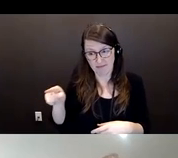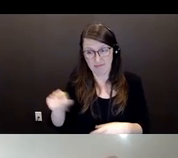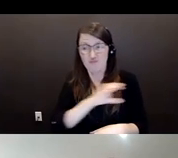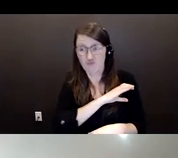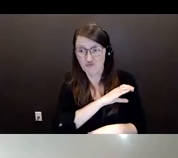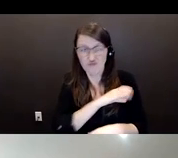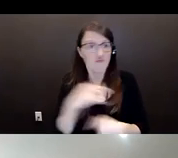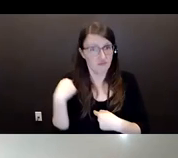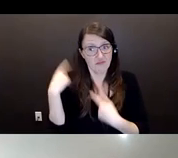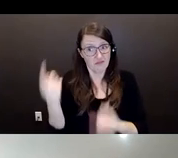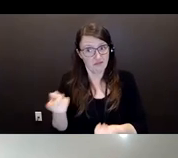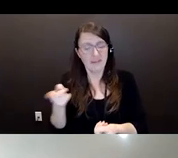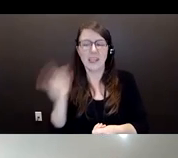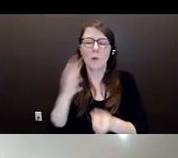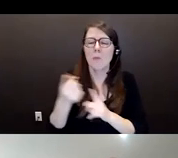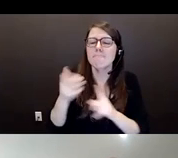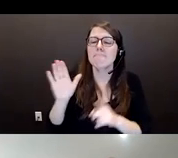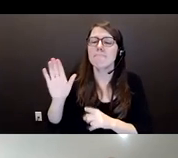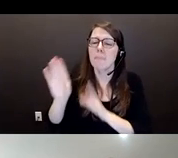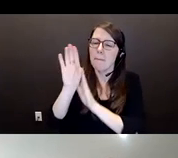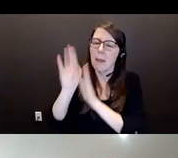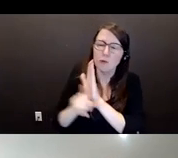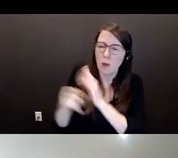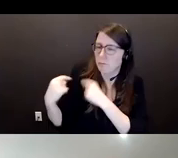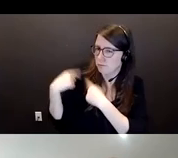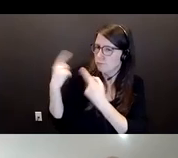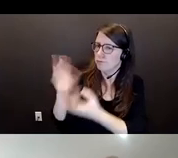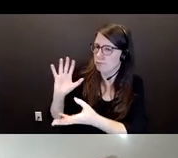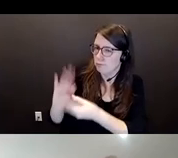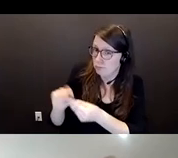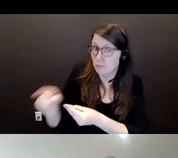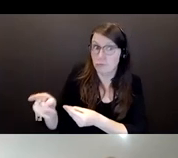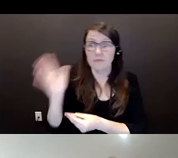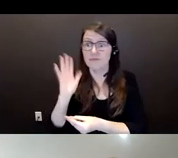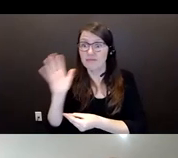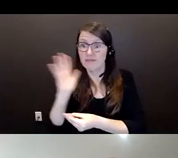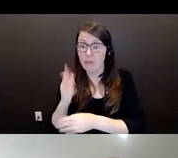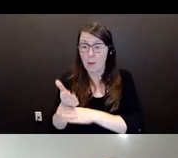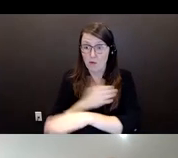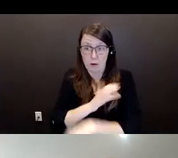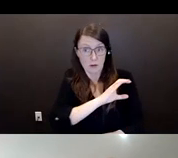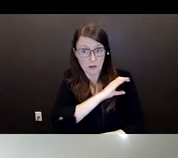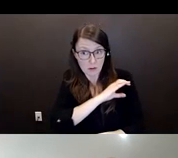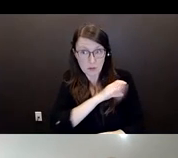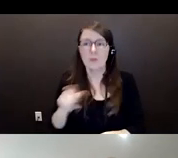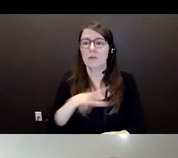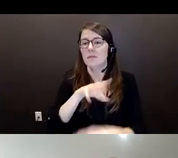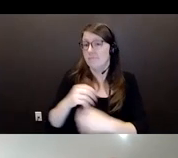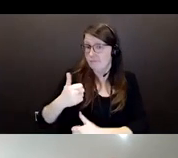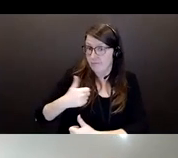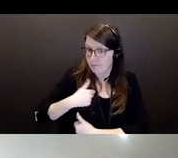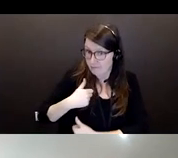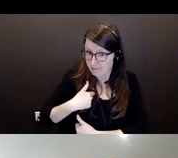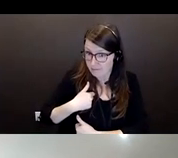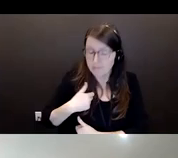background in further detail. He was in the military prior to become a police officer. I've been working with Martin for